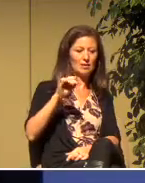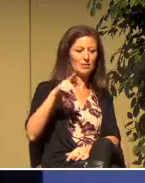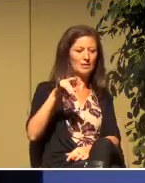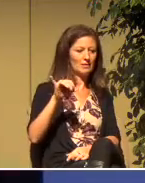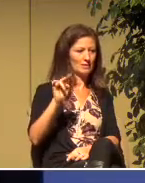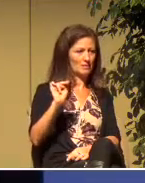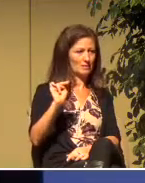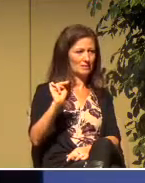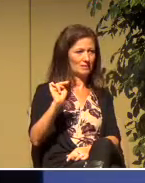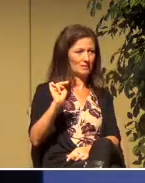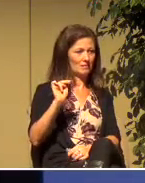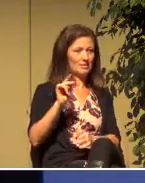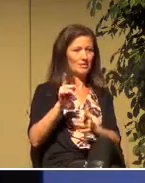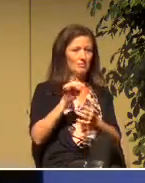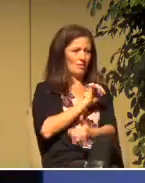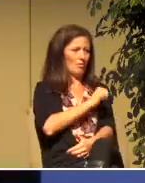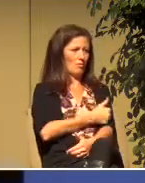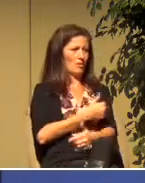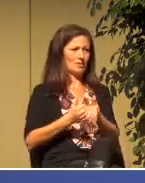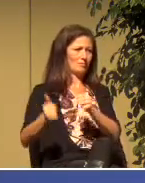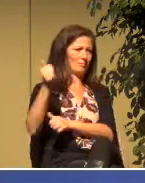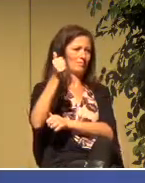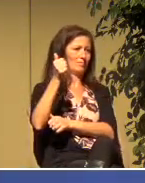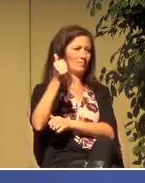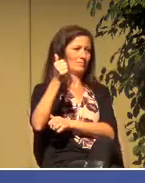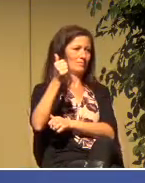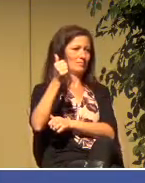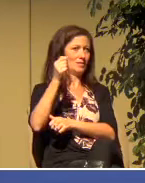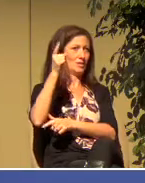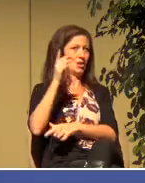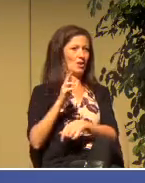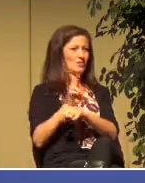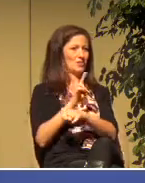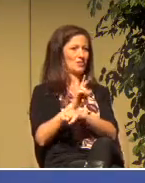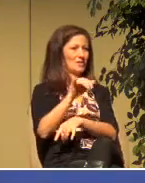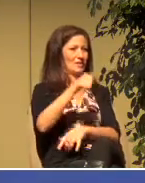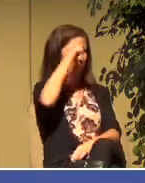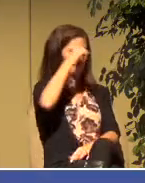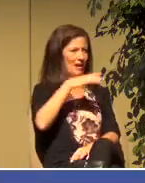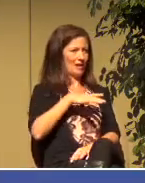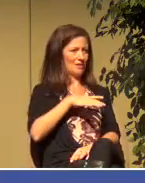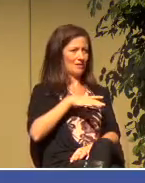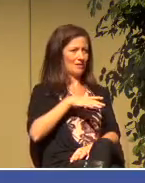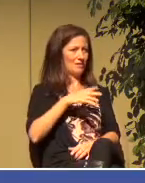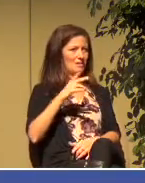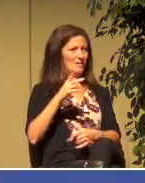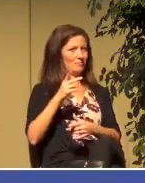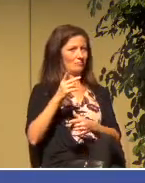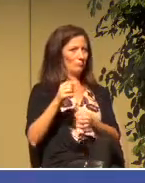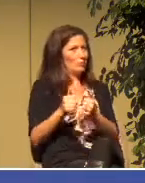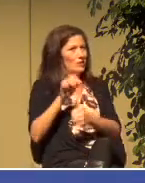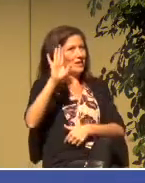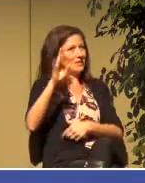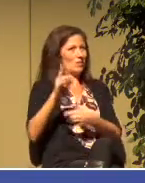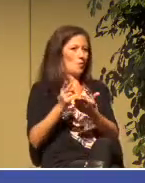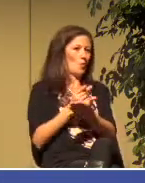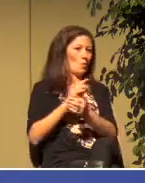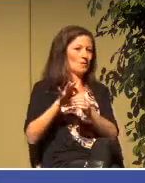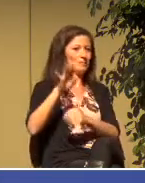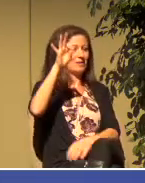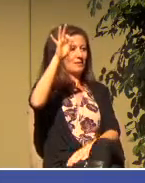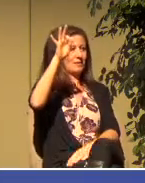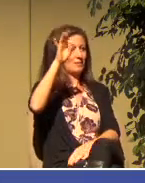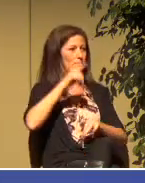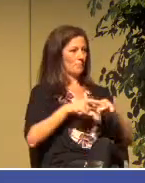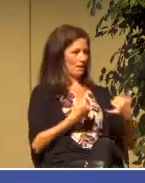who was in tune with the Spirit of God. Now that Spirit of God is put inside murderous